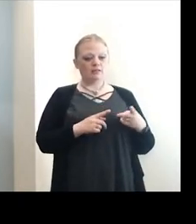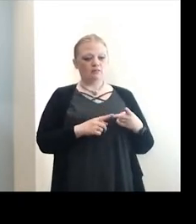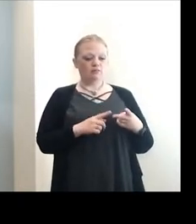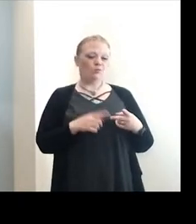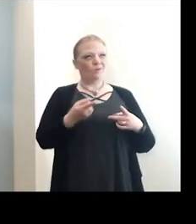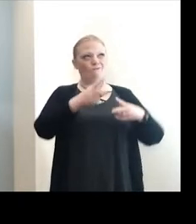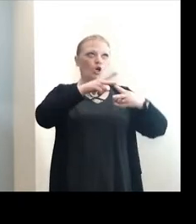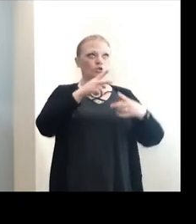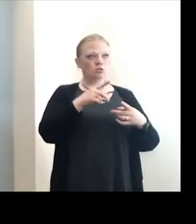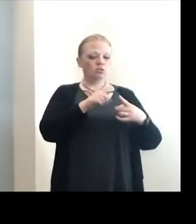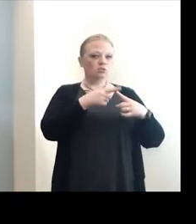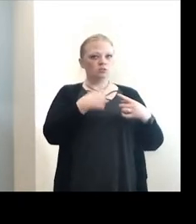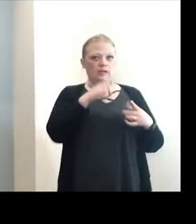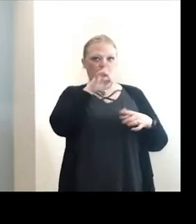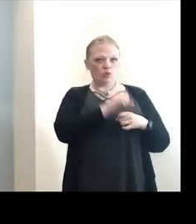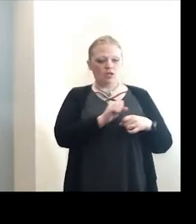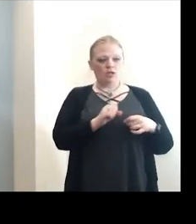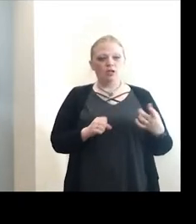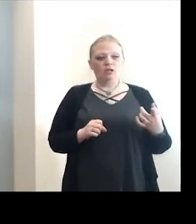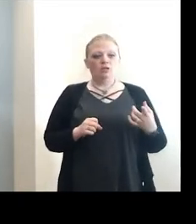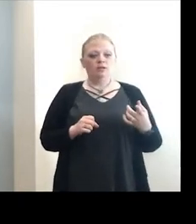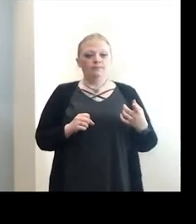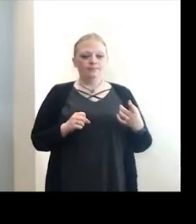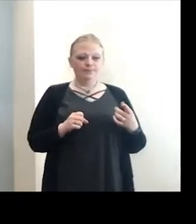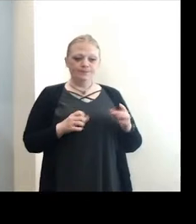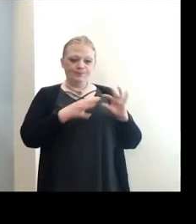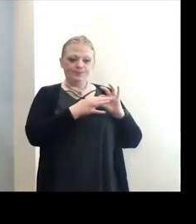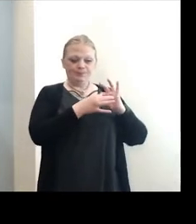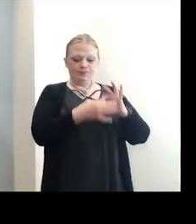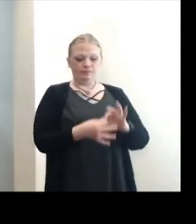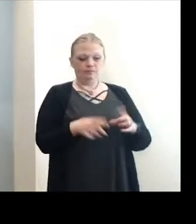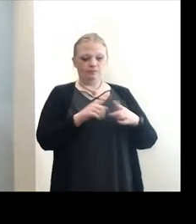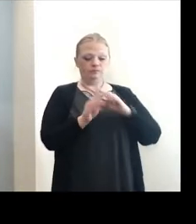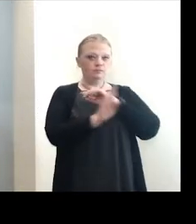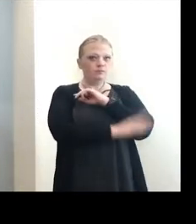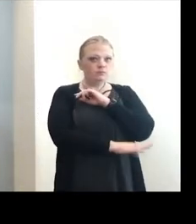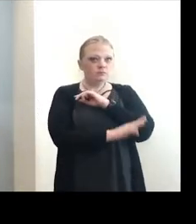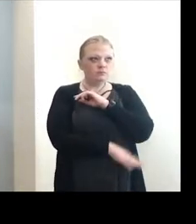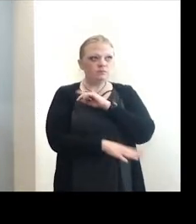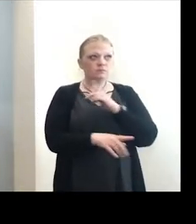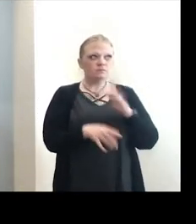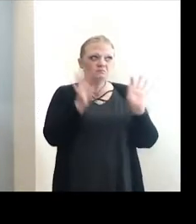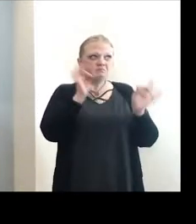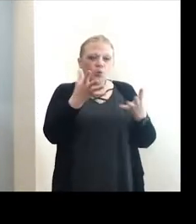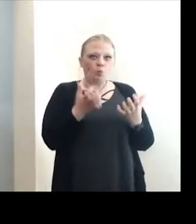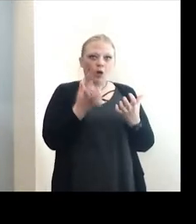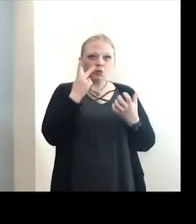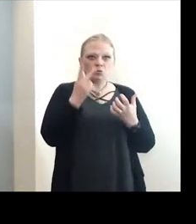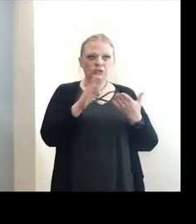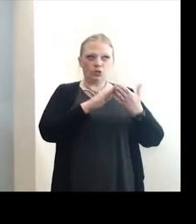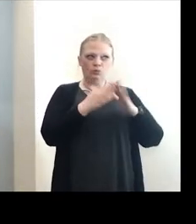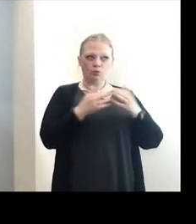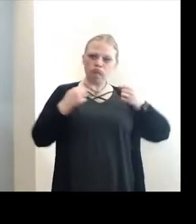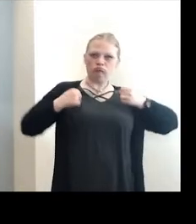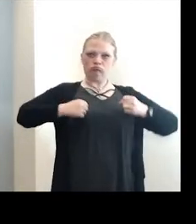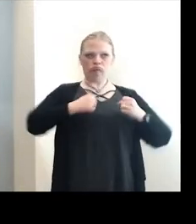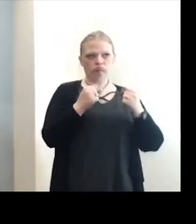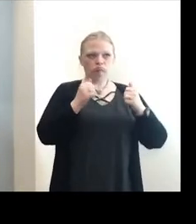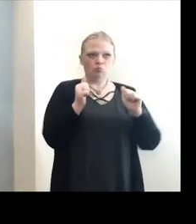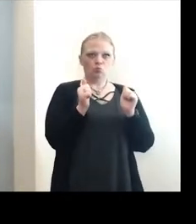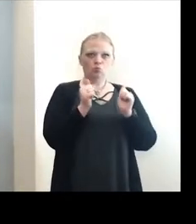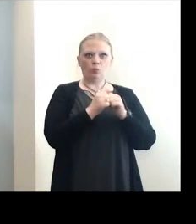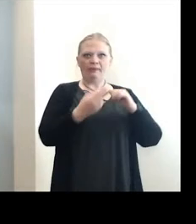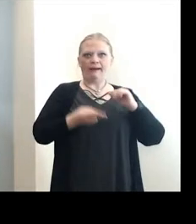it or the first portion of your question is with regards to the fall, we certainly want to see our community in great shape with high vaccination